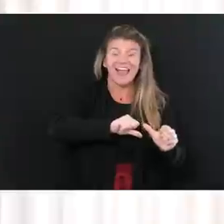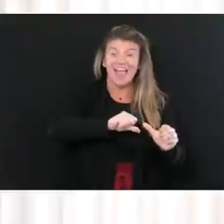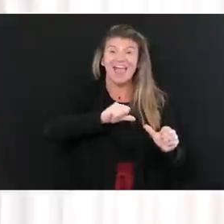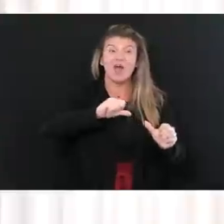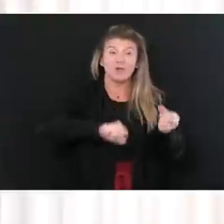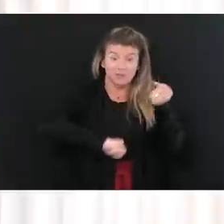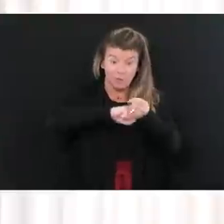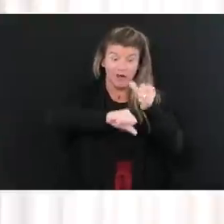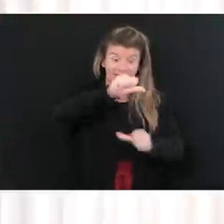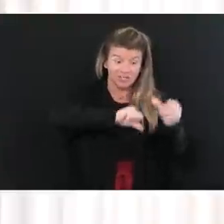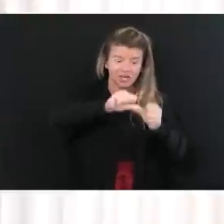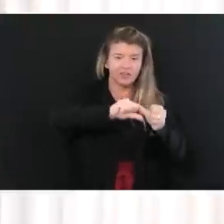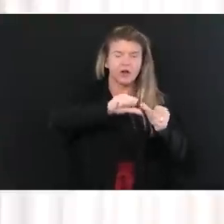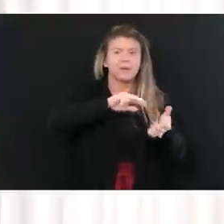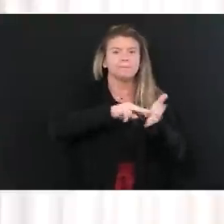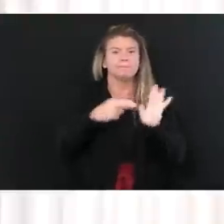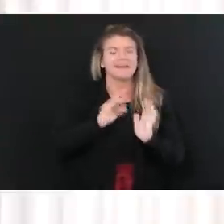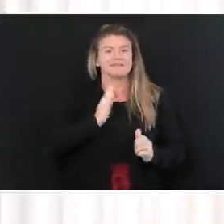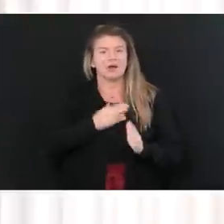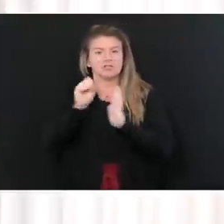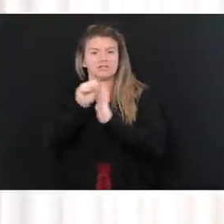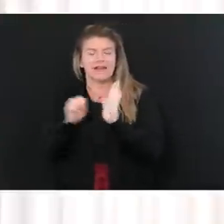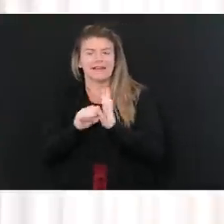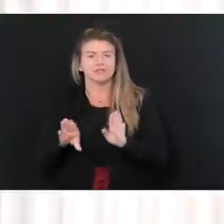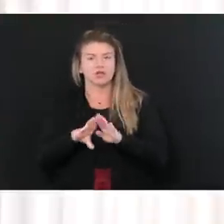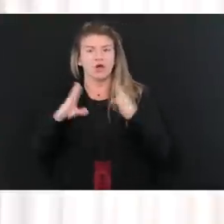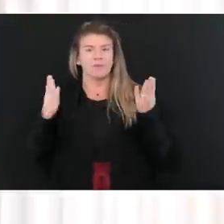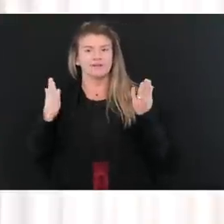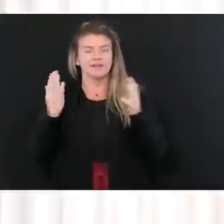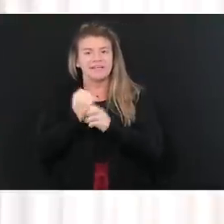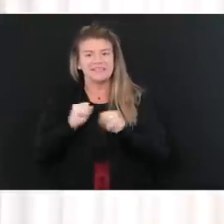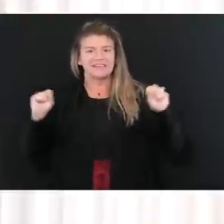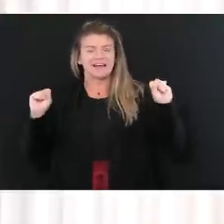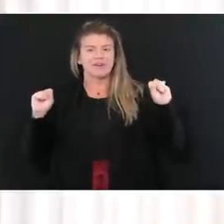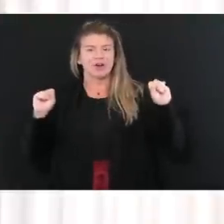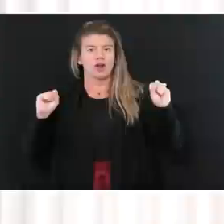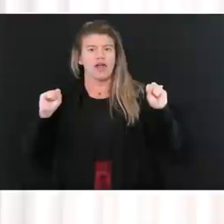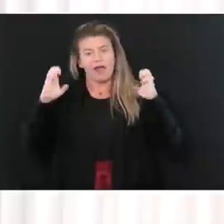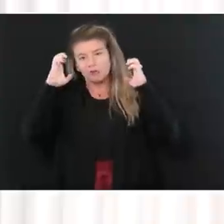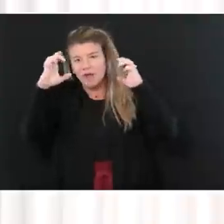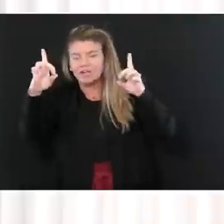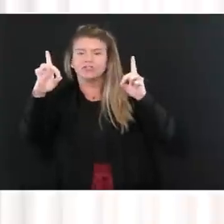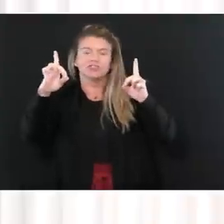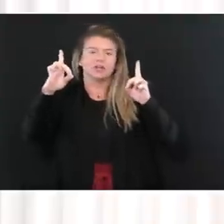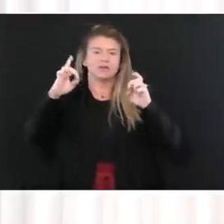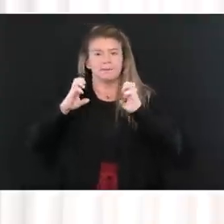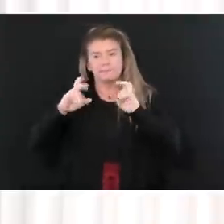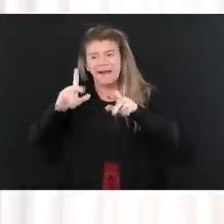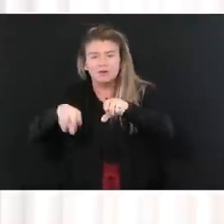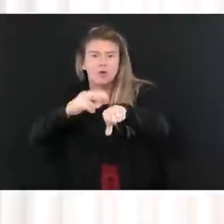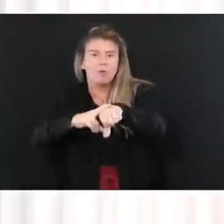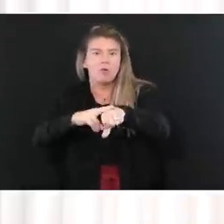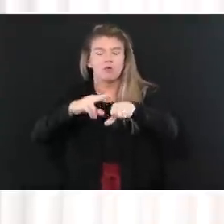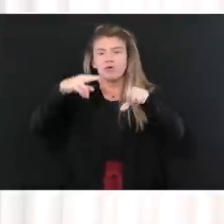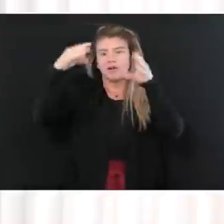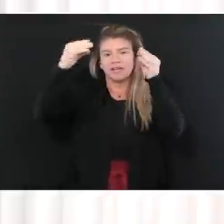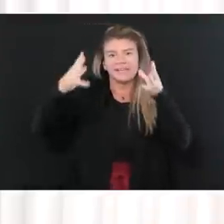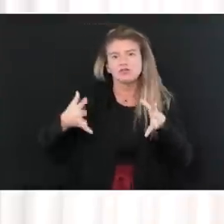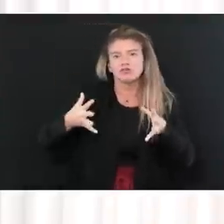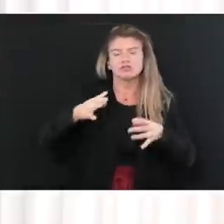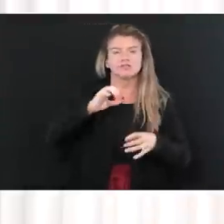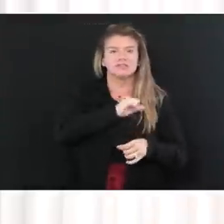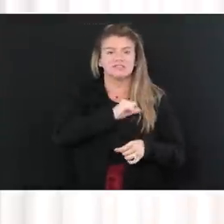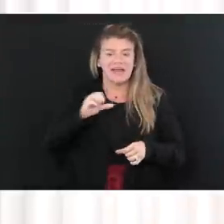save lives, to open up our state for education for our children and for our teachers and our staff.